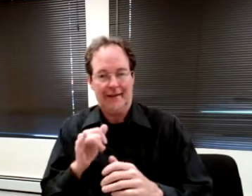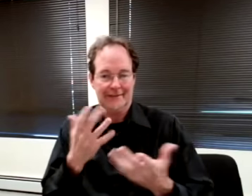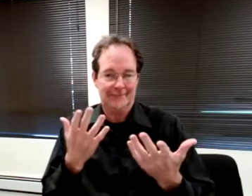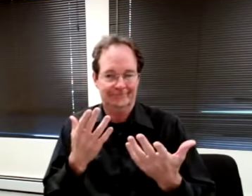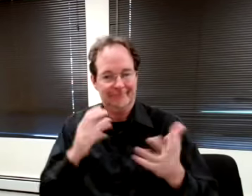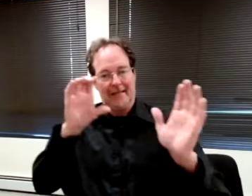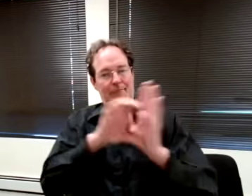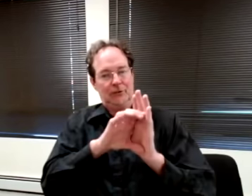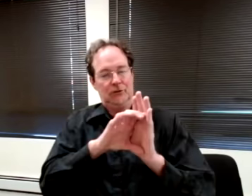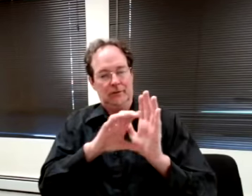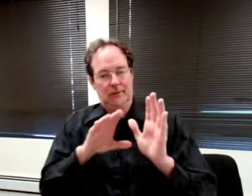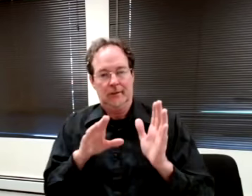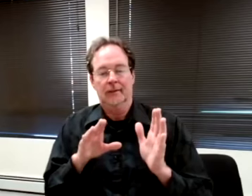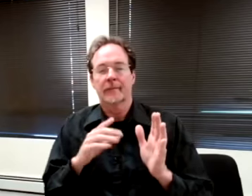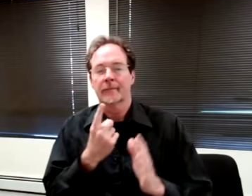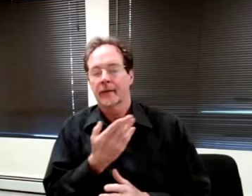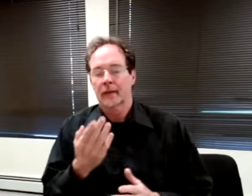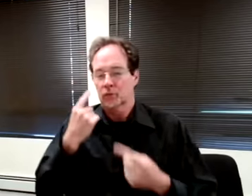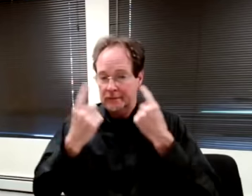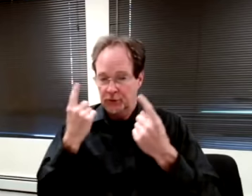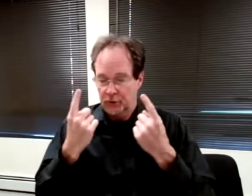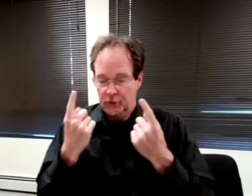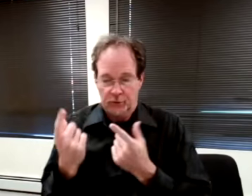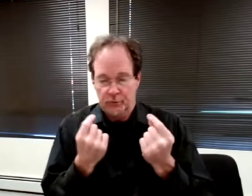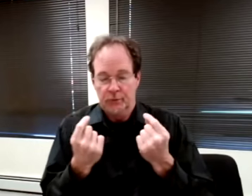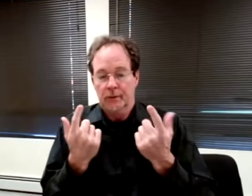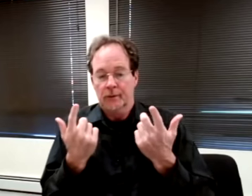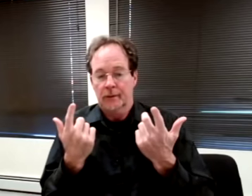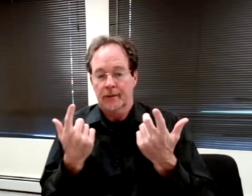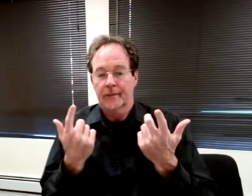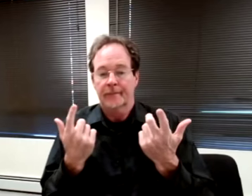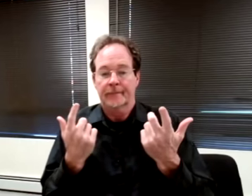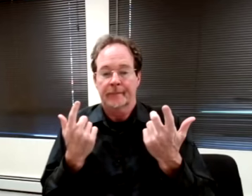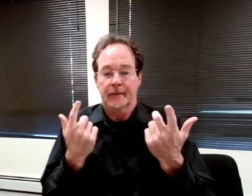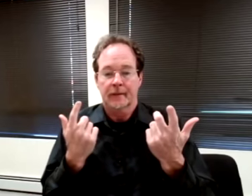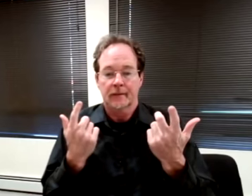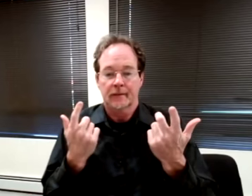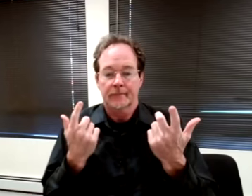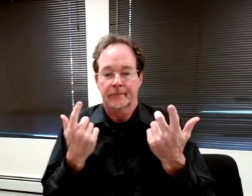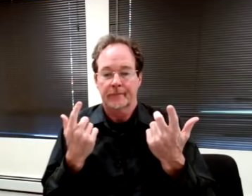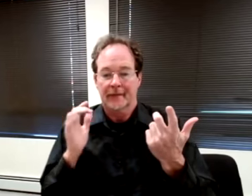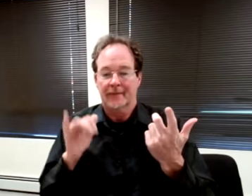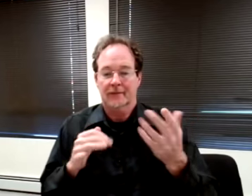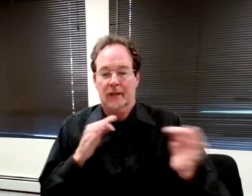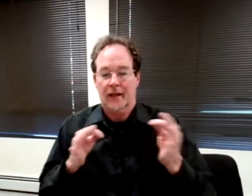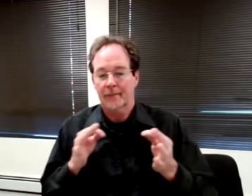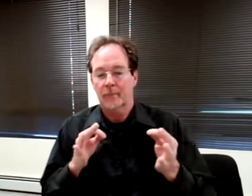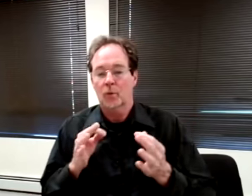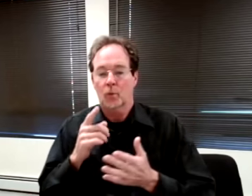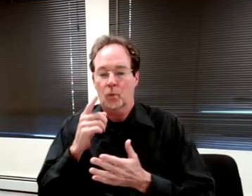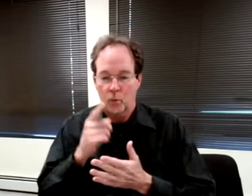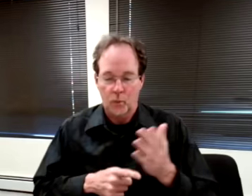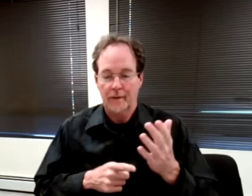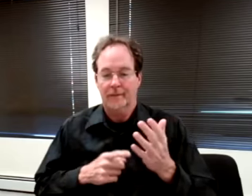One thing you might consider doing is is describing what the visuals